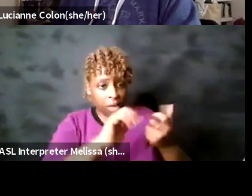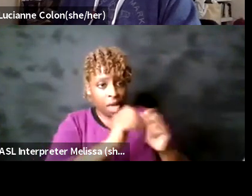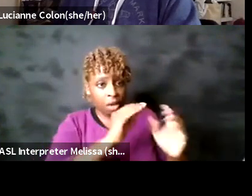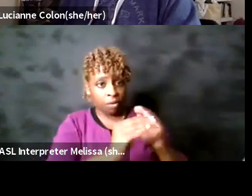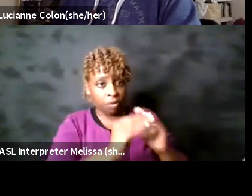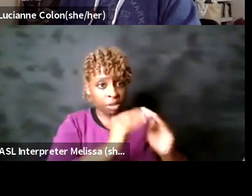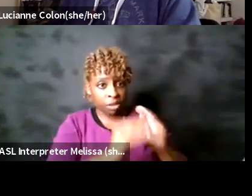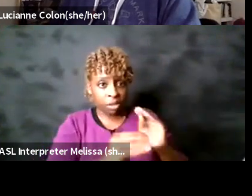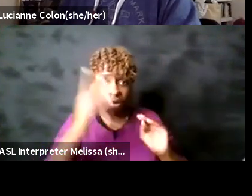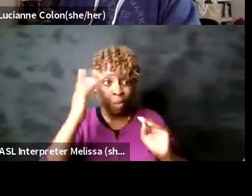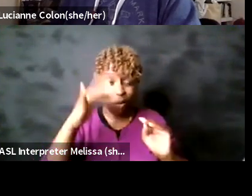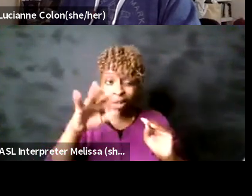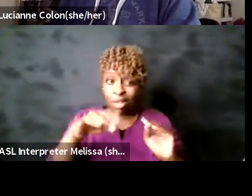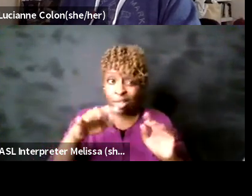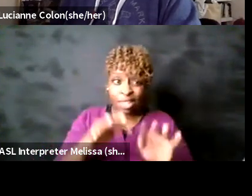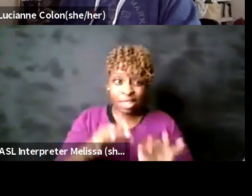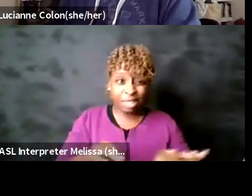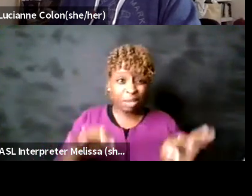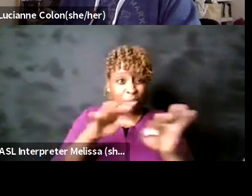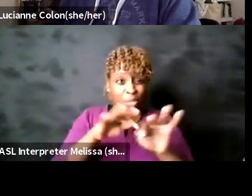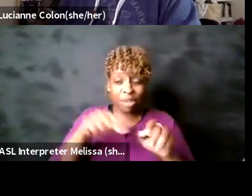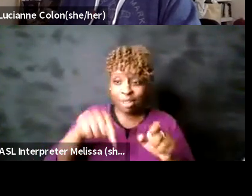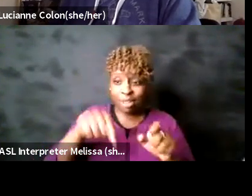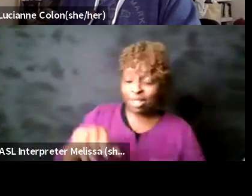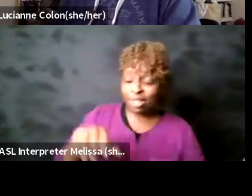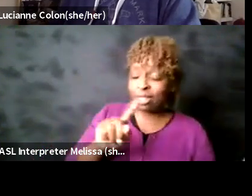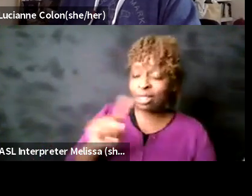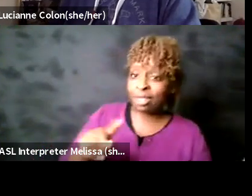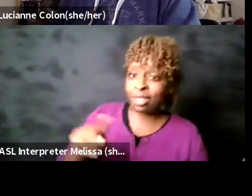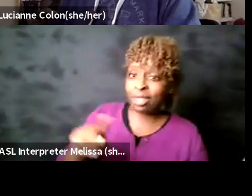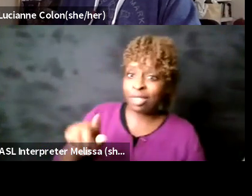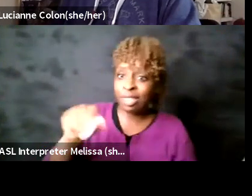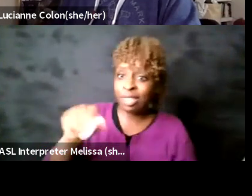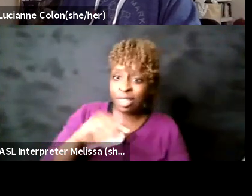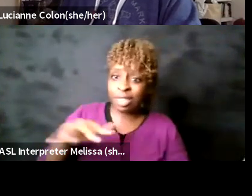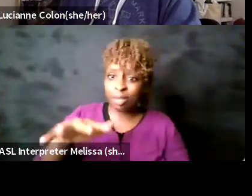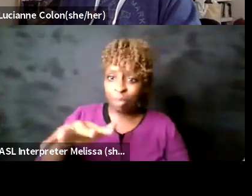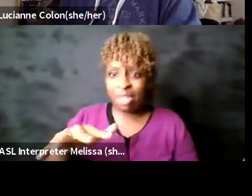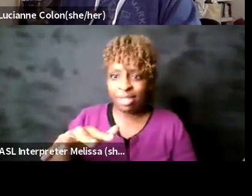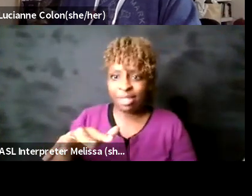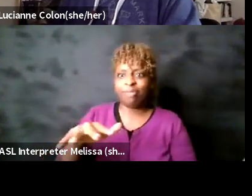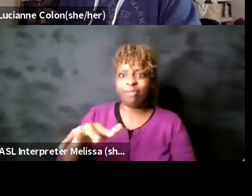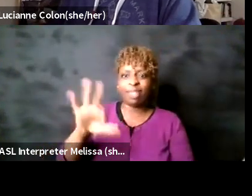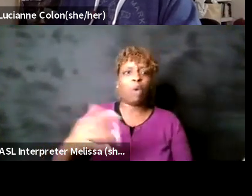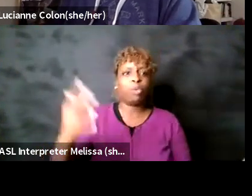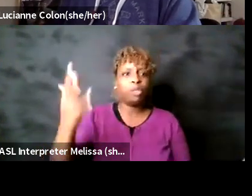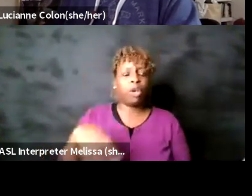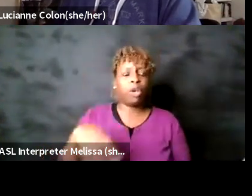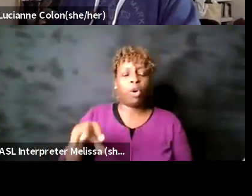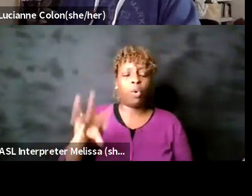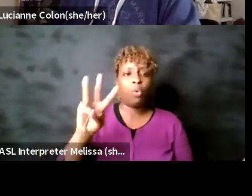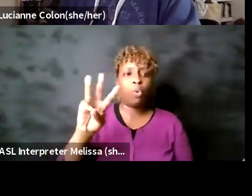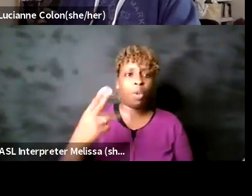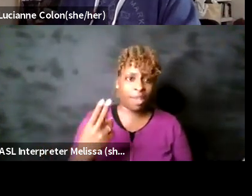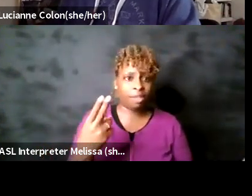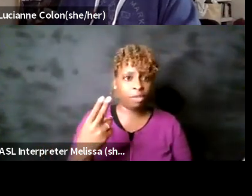is a like former can warehouse so like knowing where the nooks and crannies are